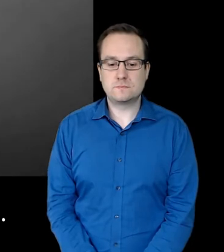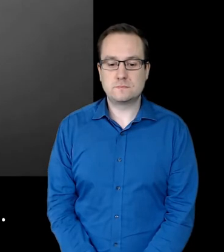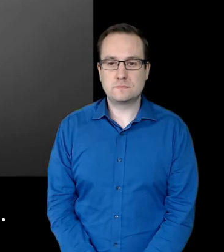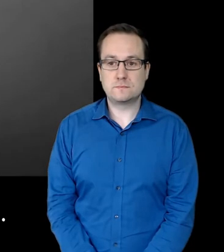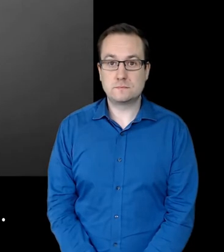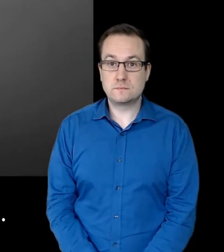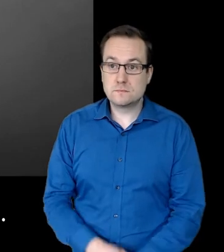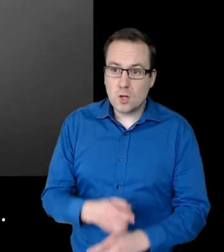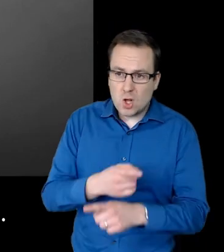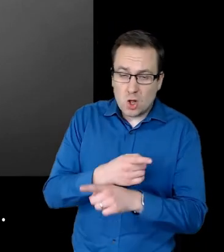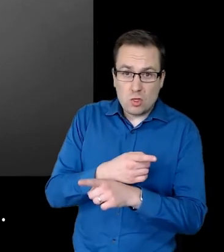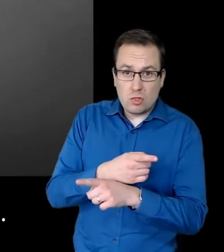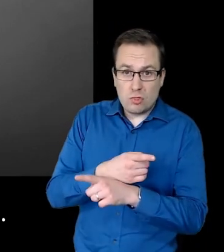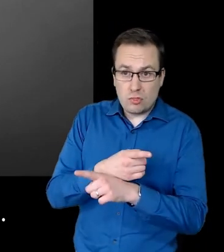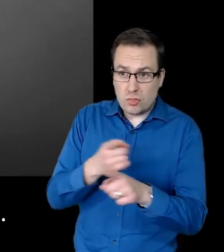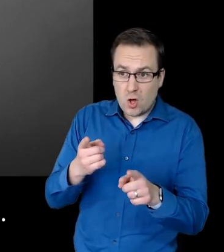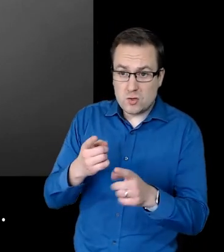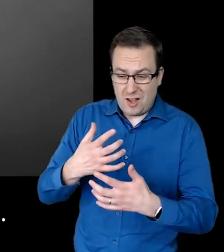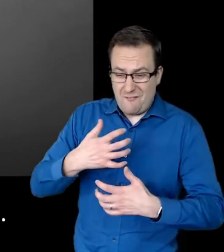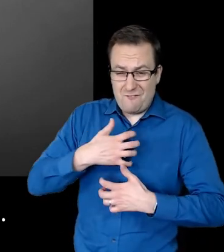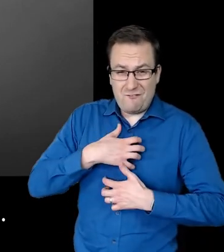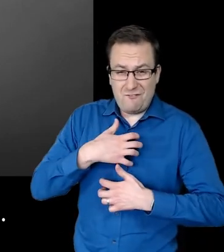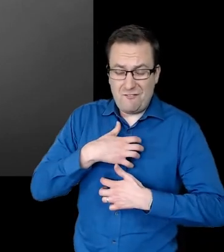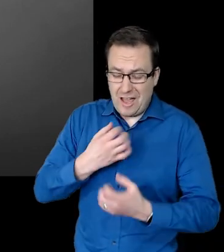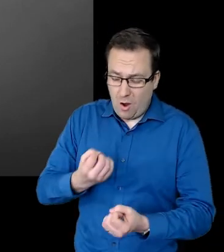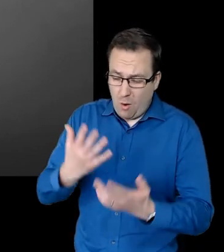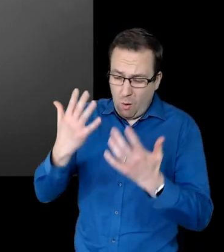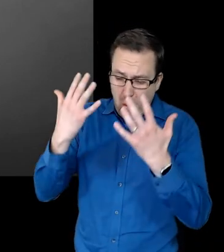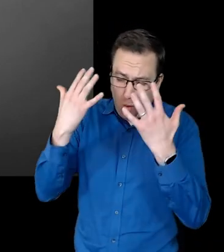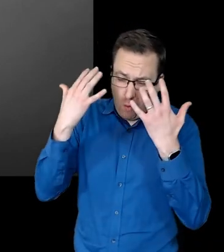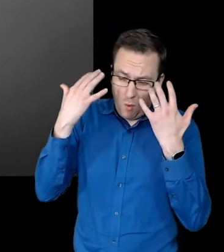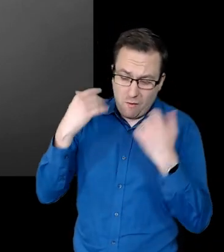We pray for those who are overwhelmed by fear.